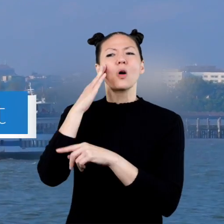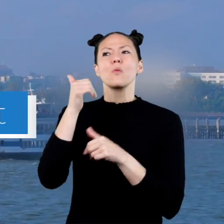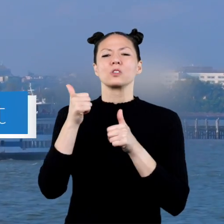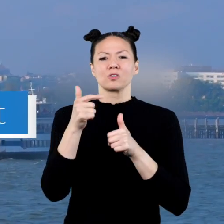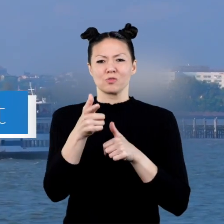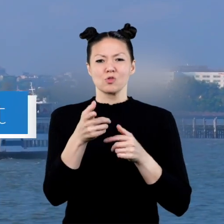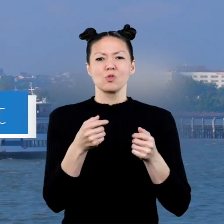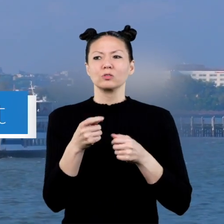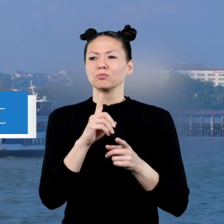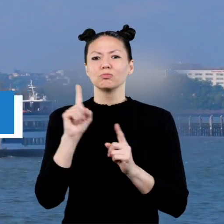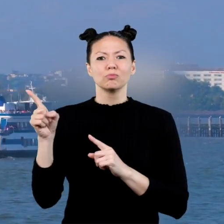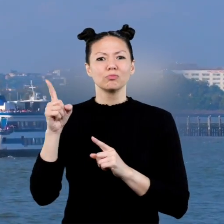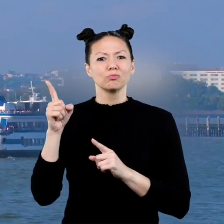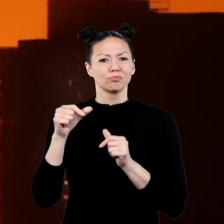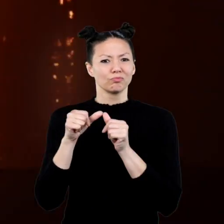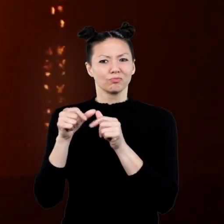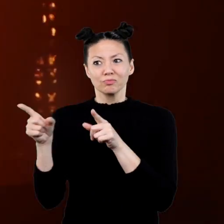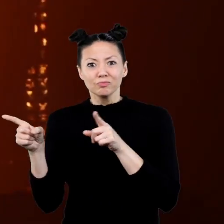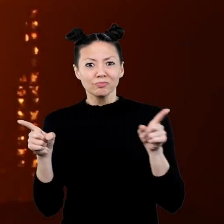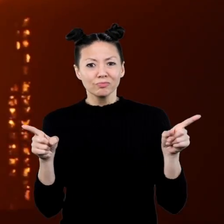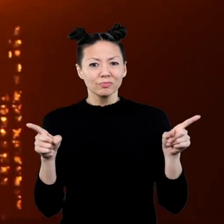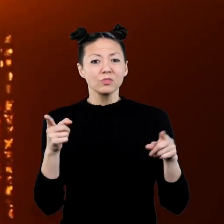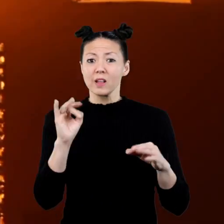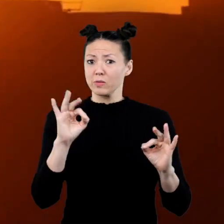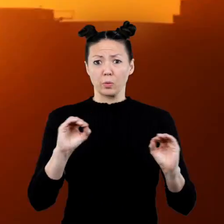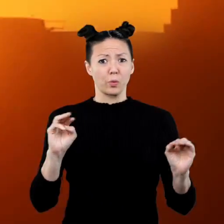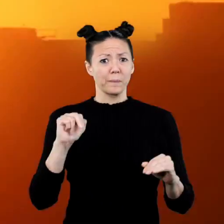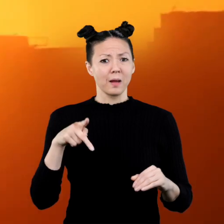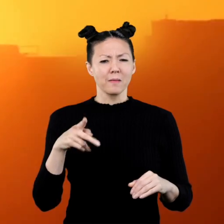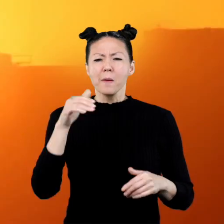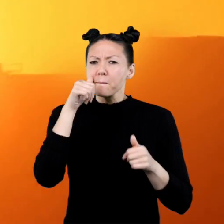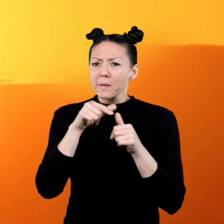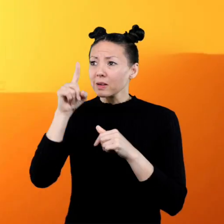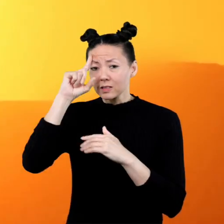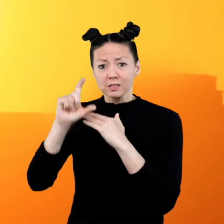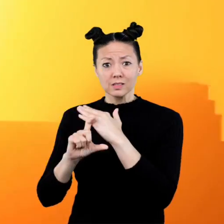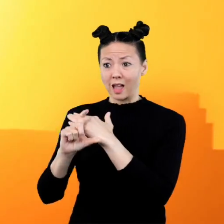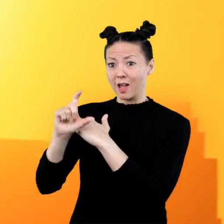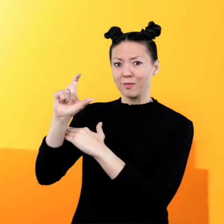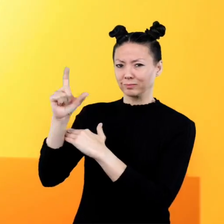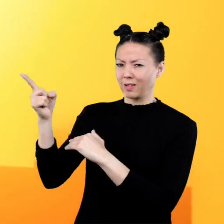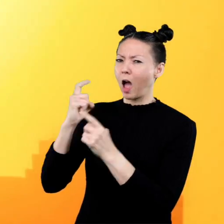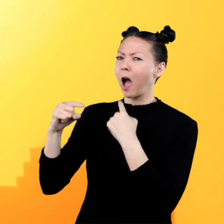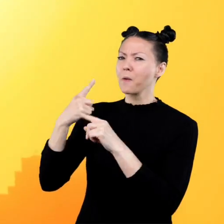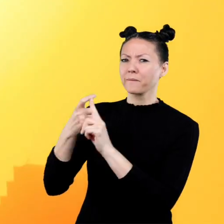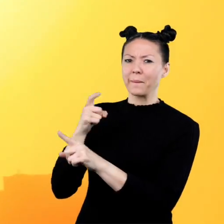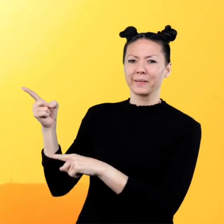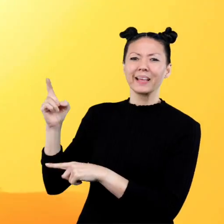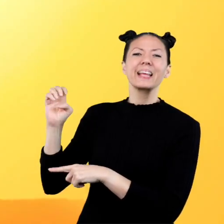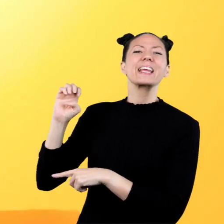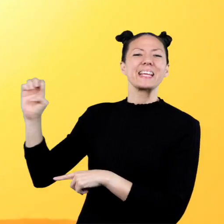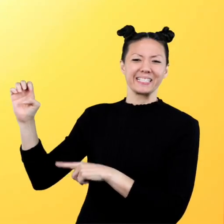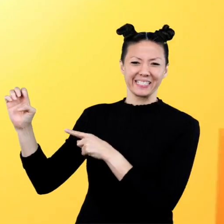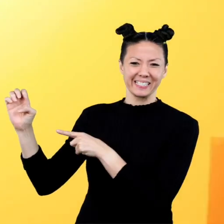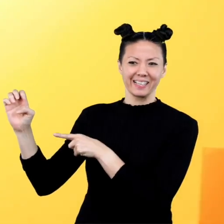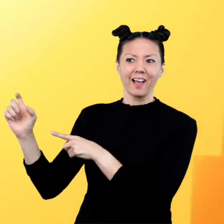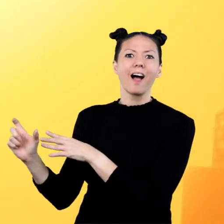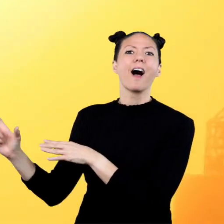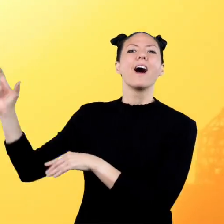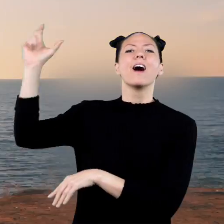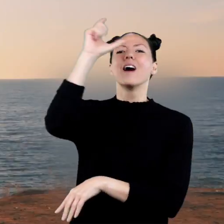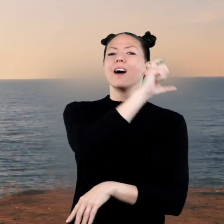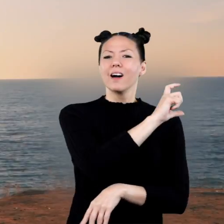direction you are heading. If you don't have a map, remember that the sunrise is always in the east.